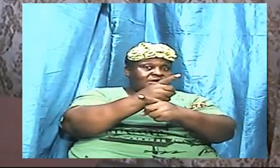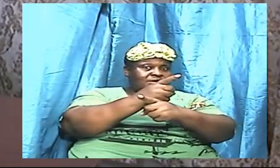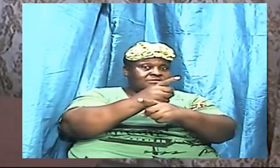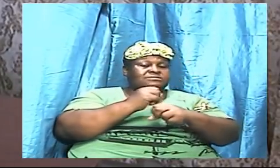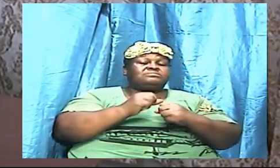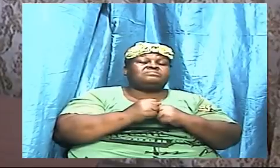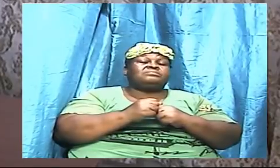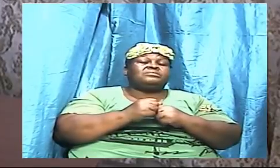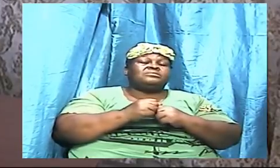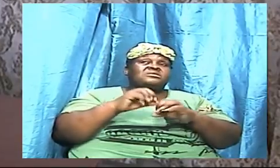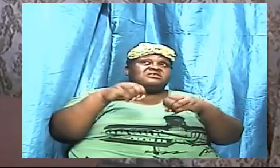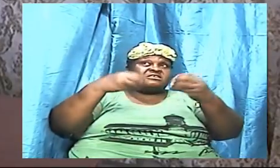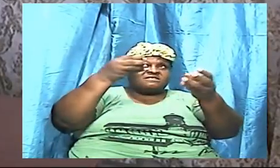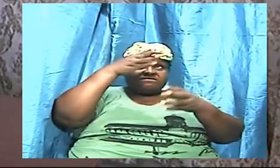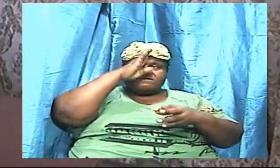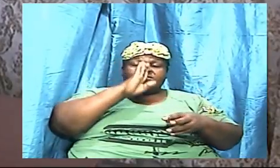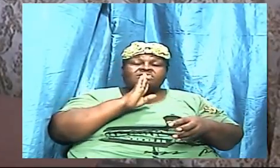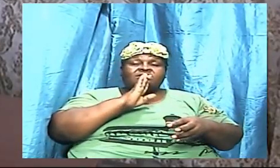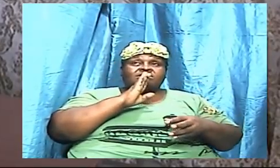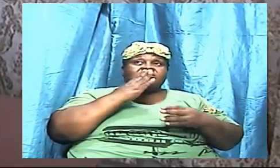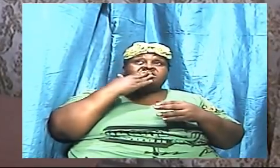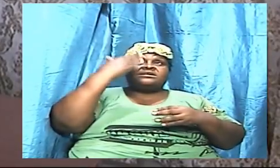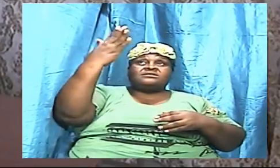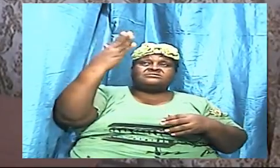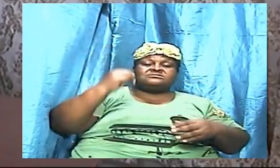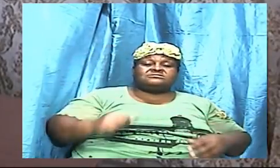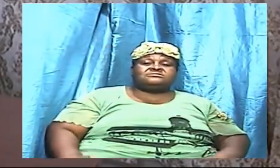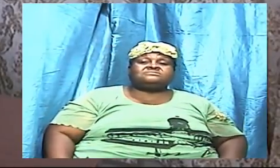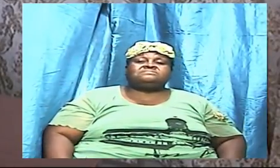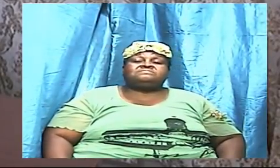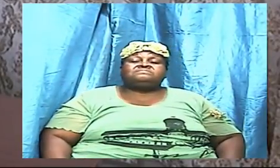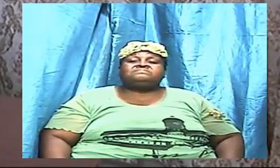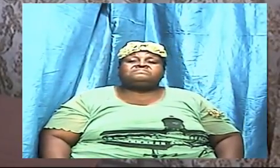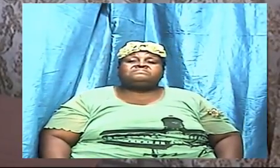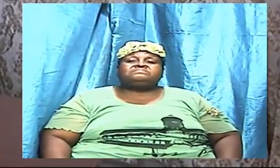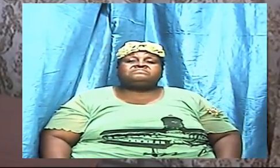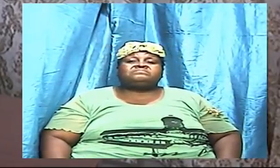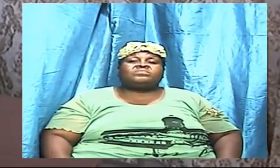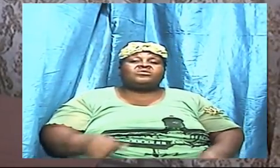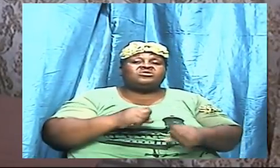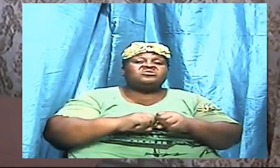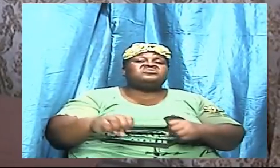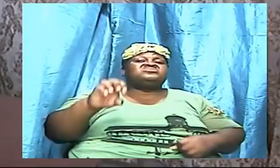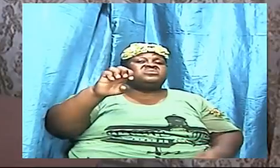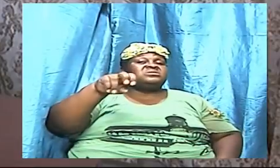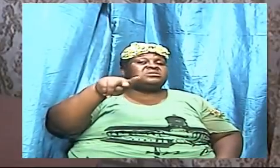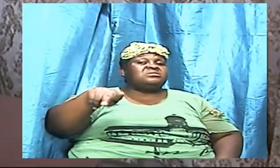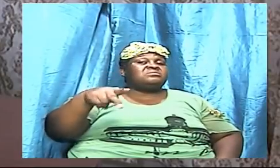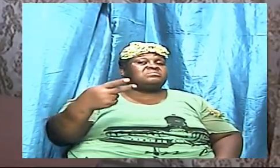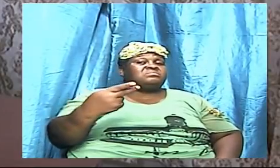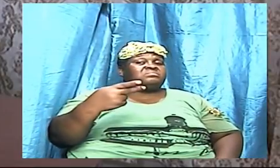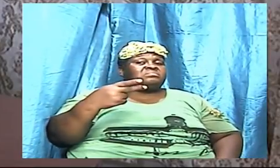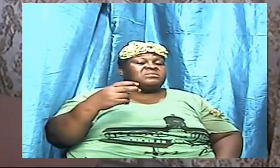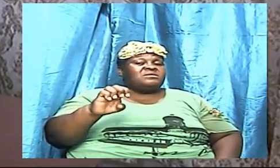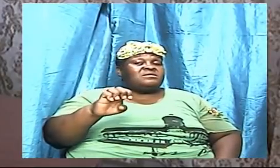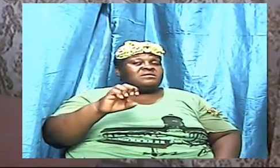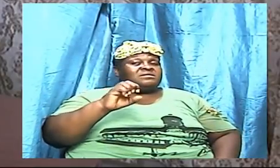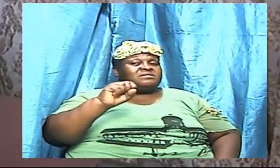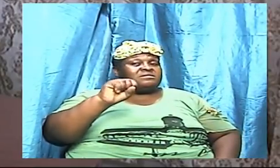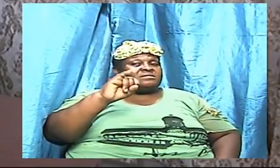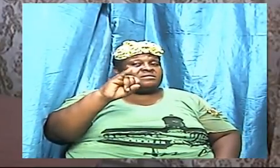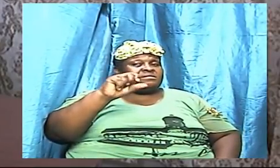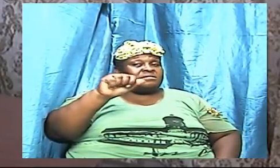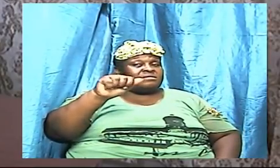we will go in the word. So Ephesians chapter 6 and verse 17. Can we